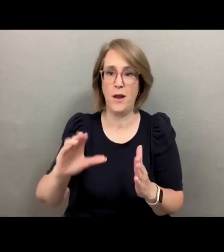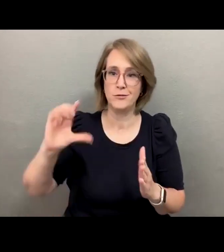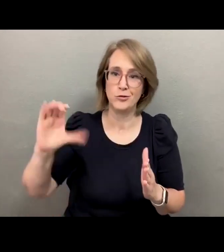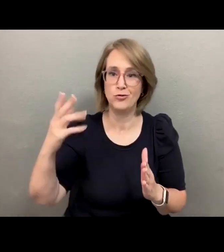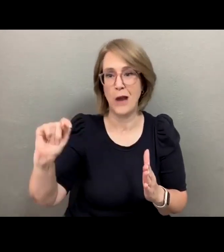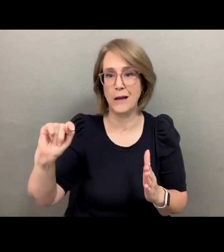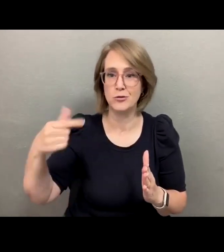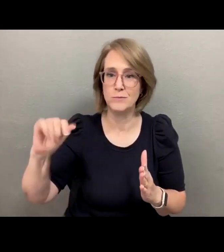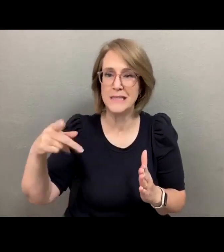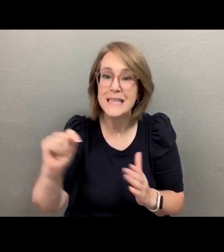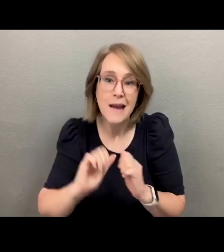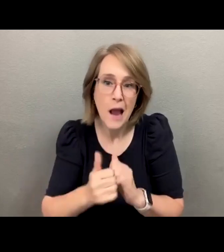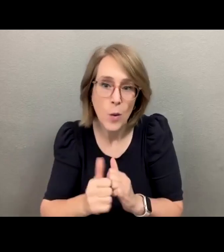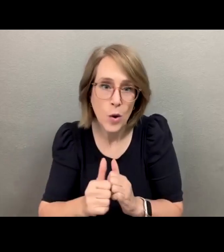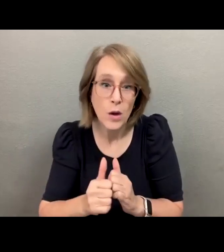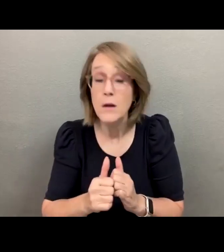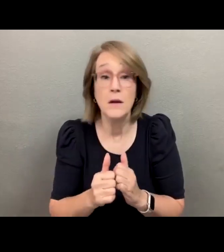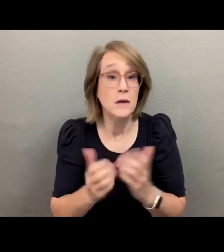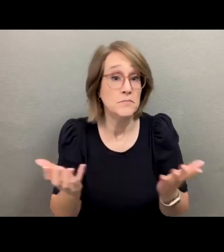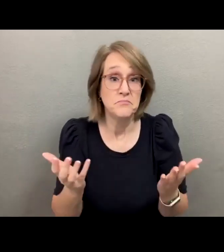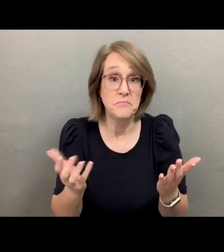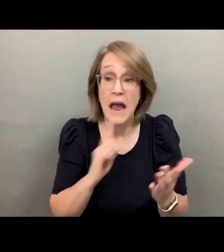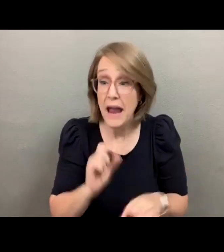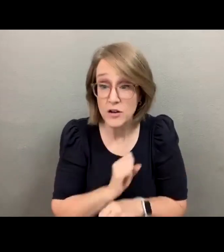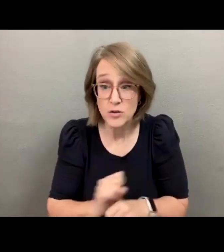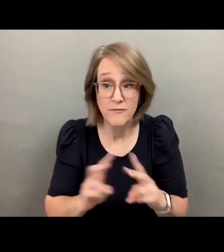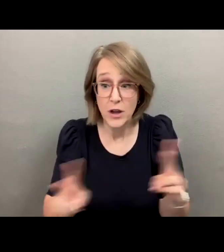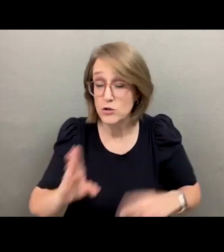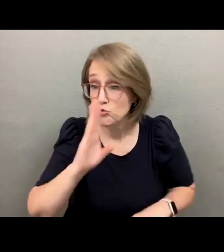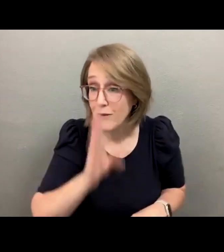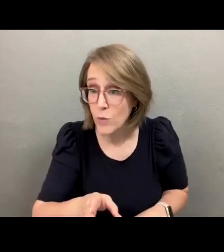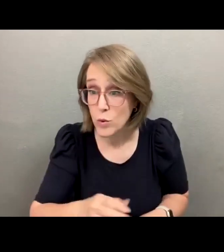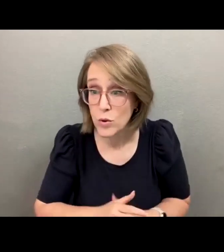ChatGPT? It's actually very straightforward, forward.